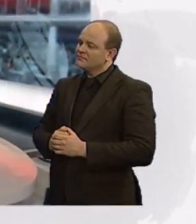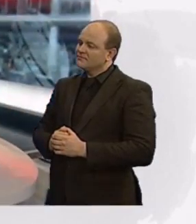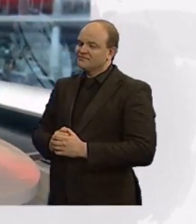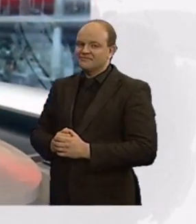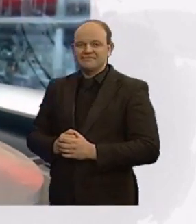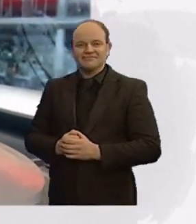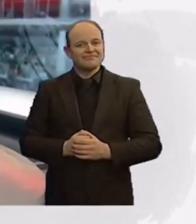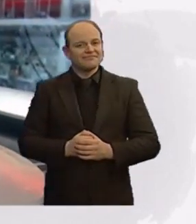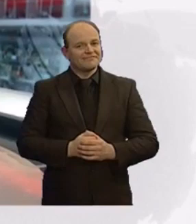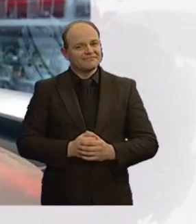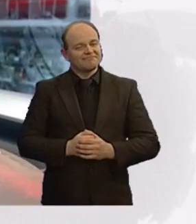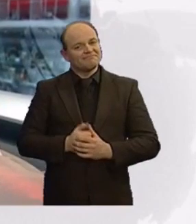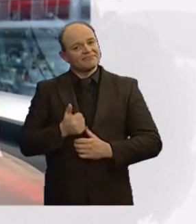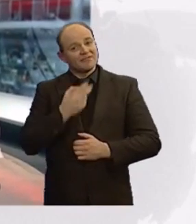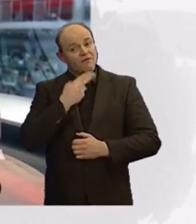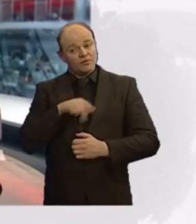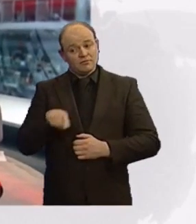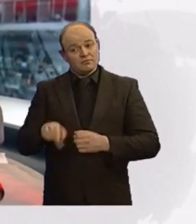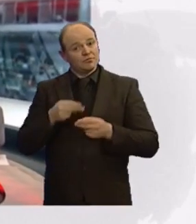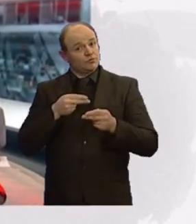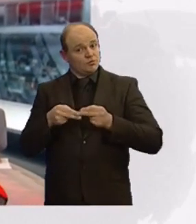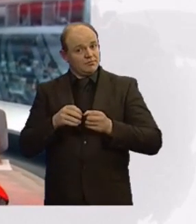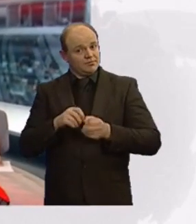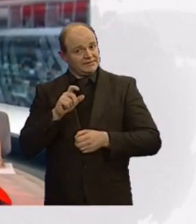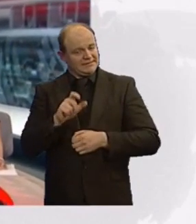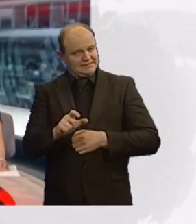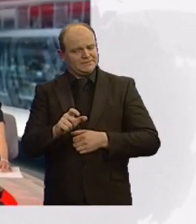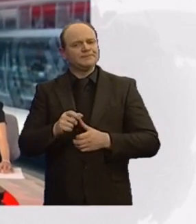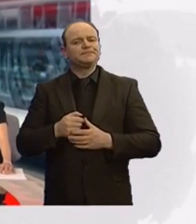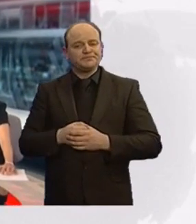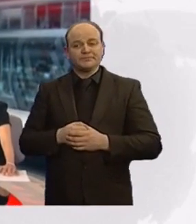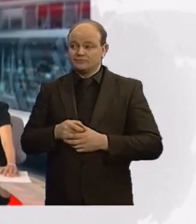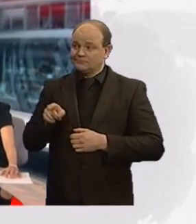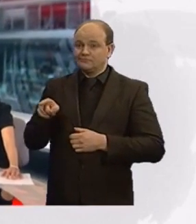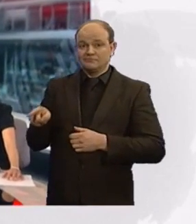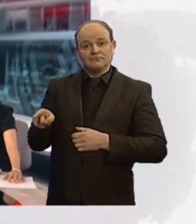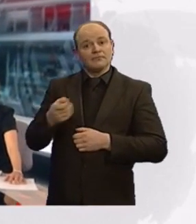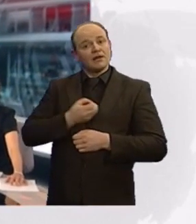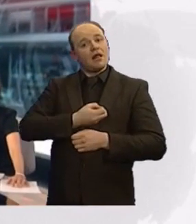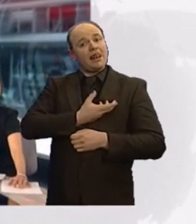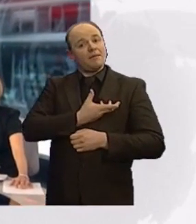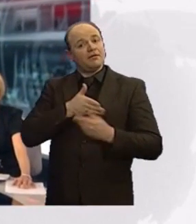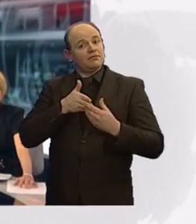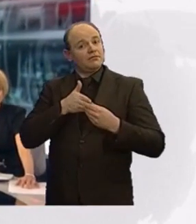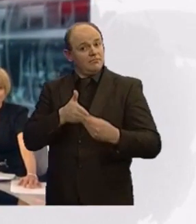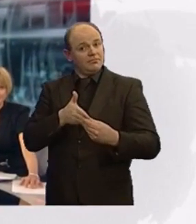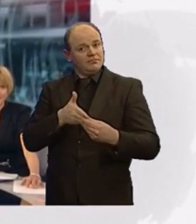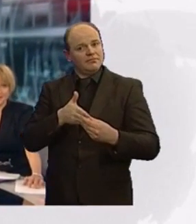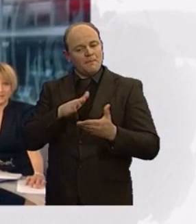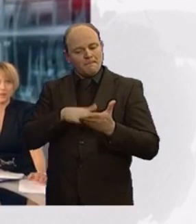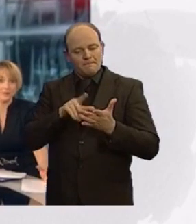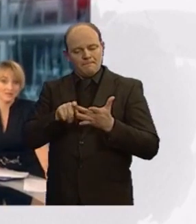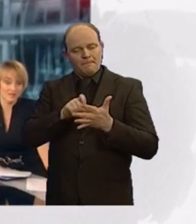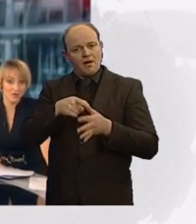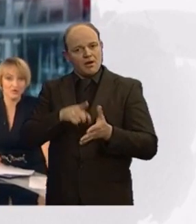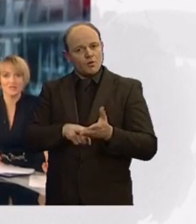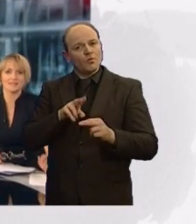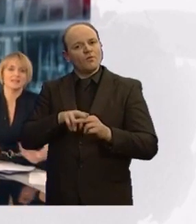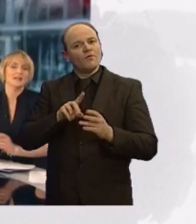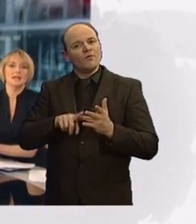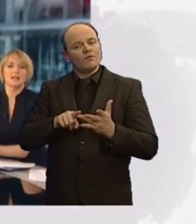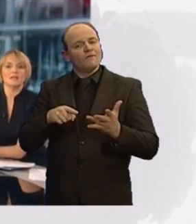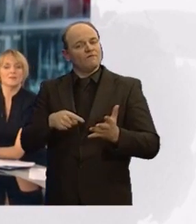Hello, good afternoon, welcome to the BBC News at 1. The former Labour leader, Michael Foote, has died at the age of 96. A committed